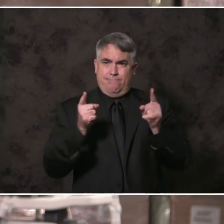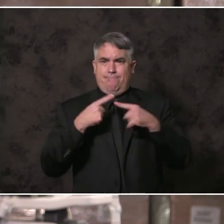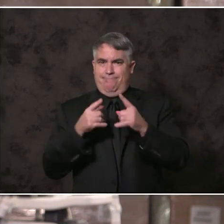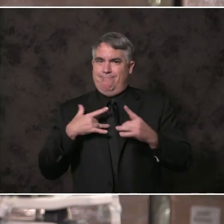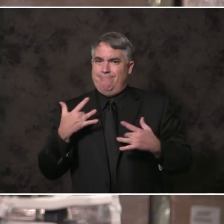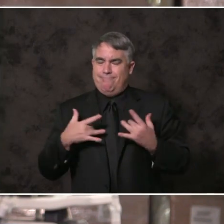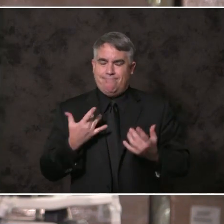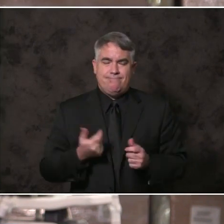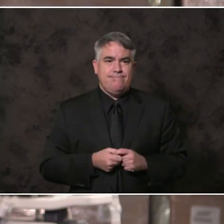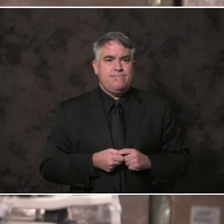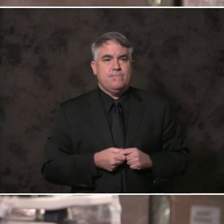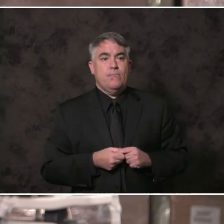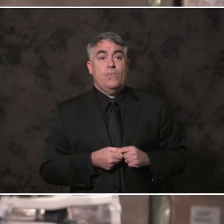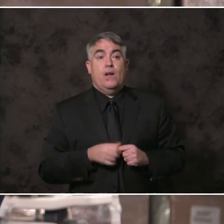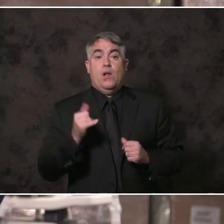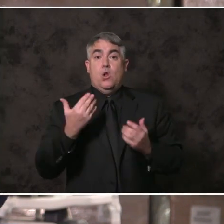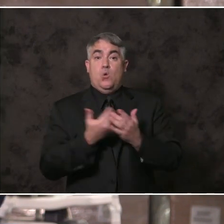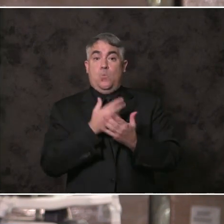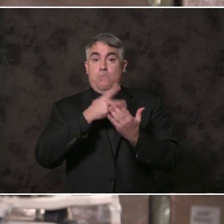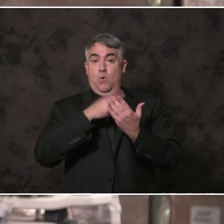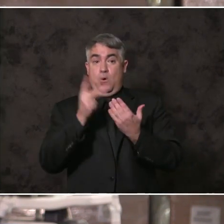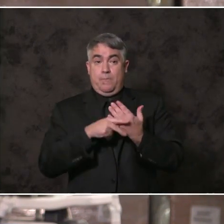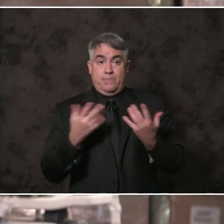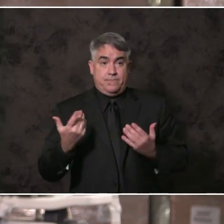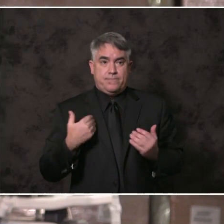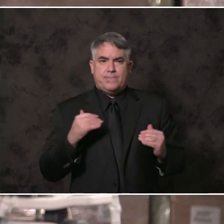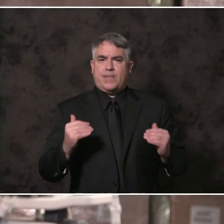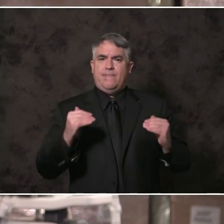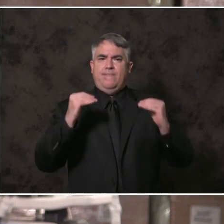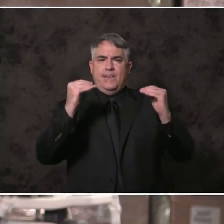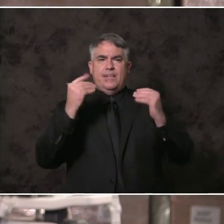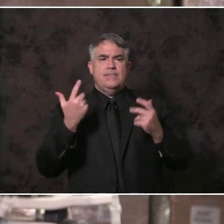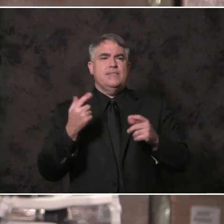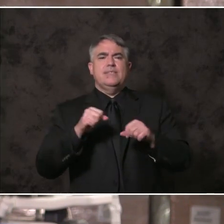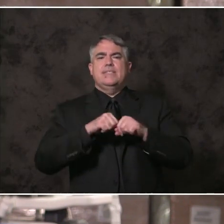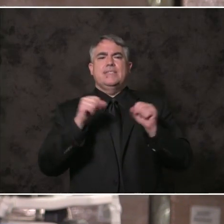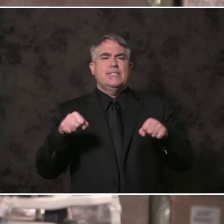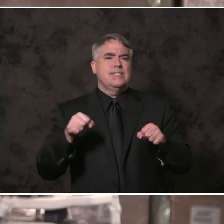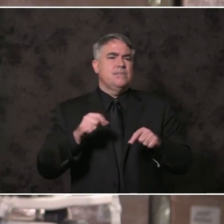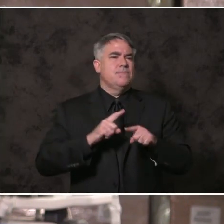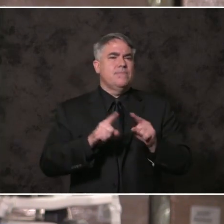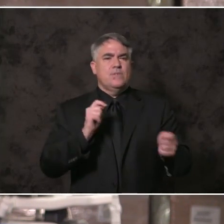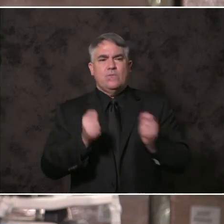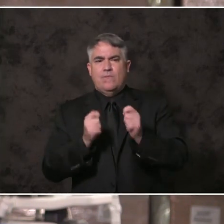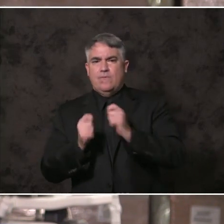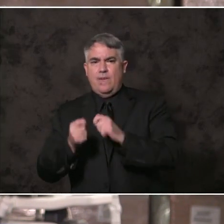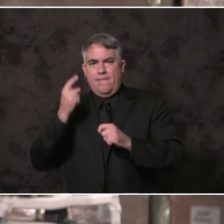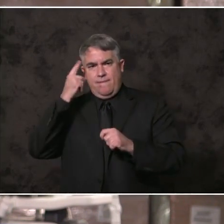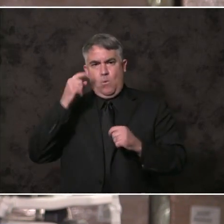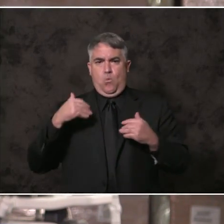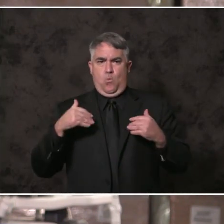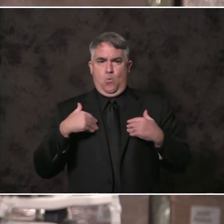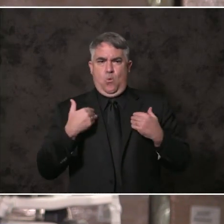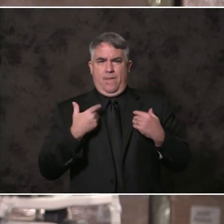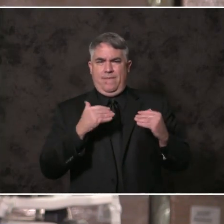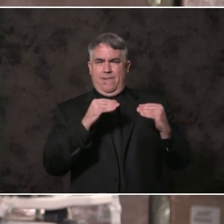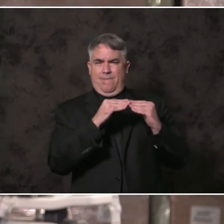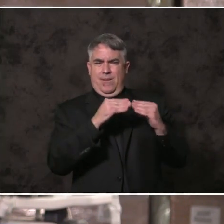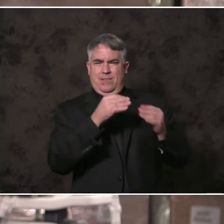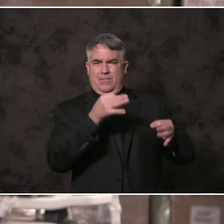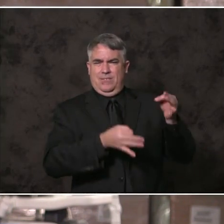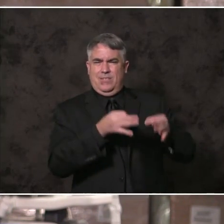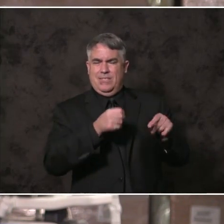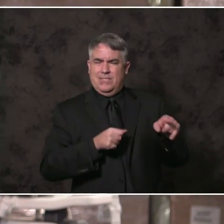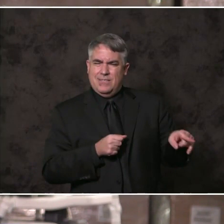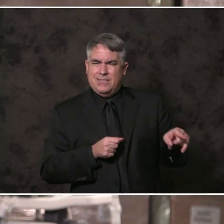Along with these new programs, we're advancing systematic policy reforms on juvenile justice, de-escalation and implicit bias training